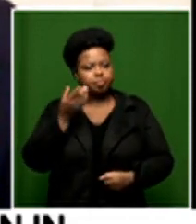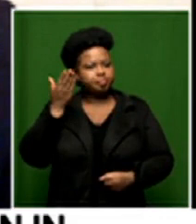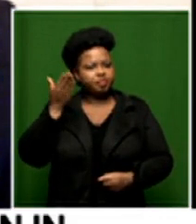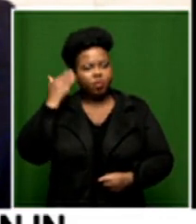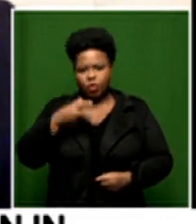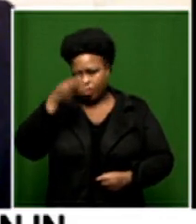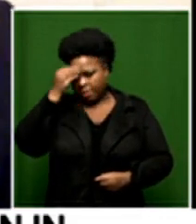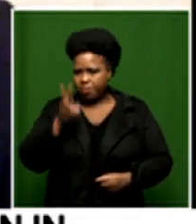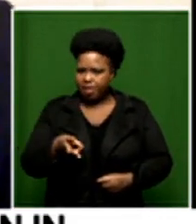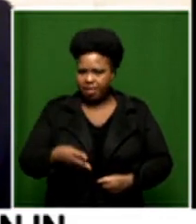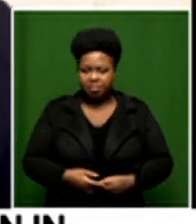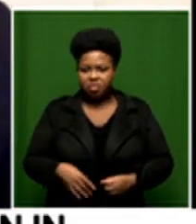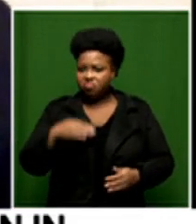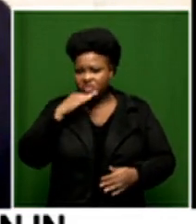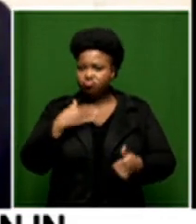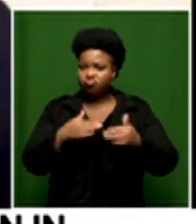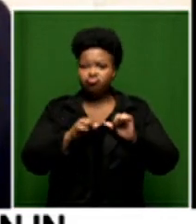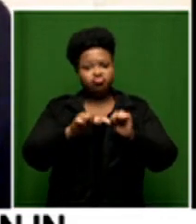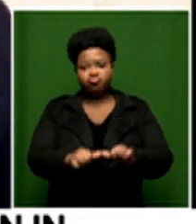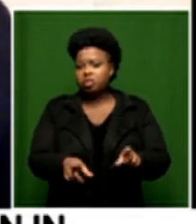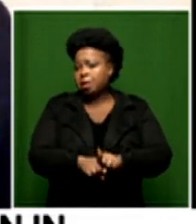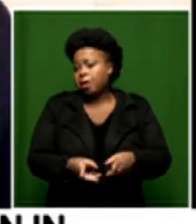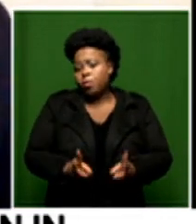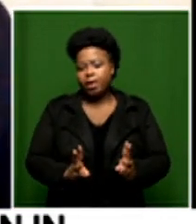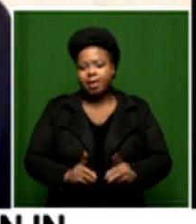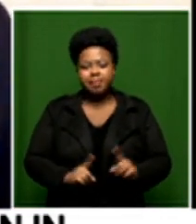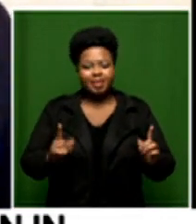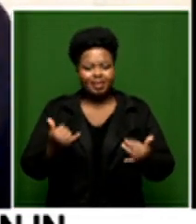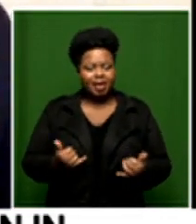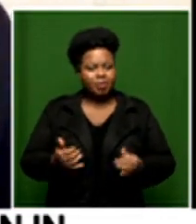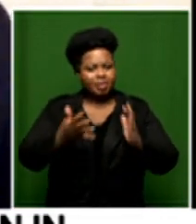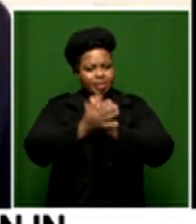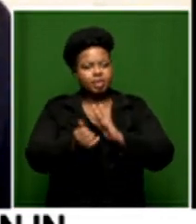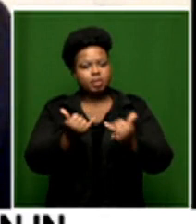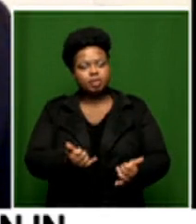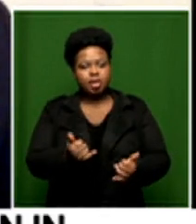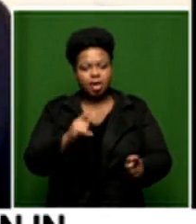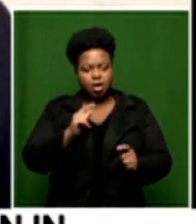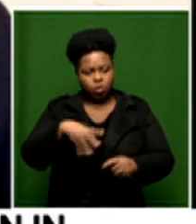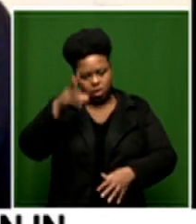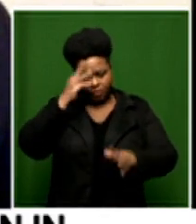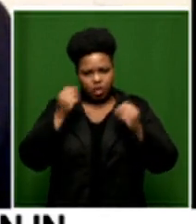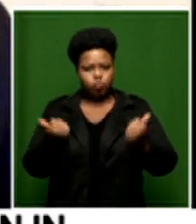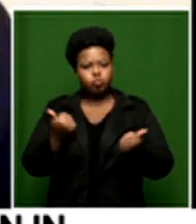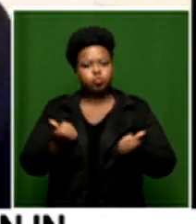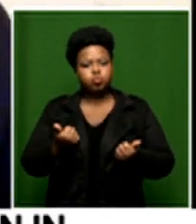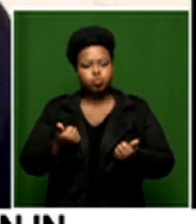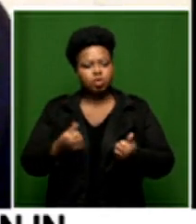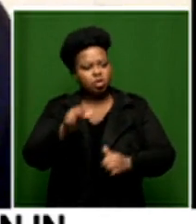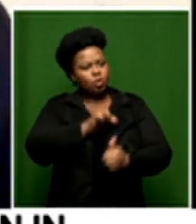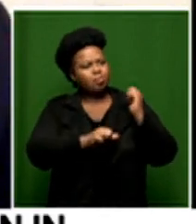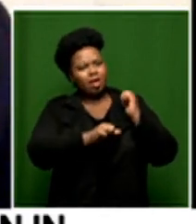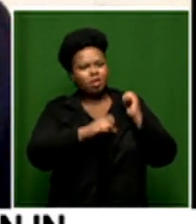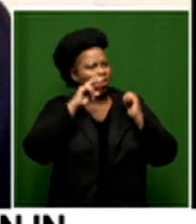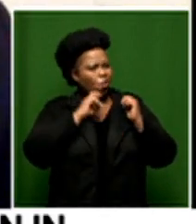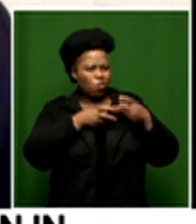before and you would have carried on you know the same way but these skills are now entrenched into them we cannot just go back to the